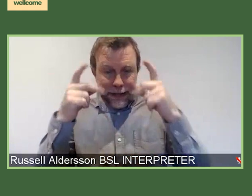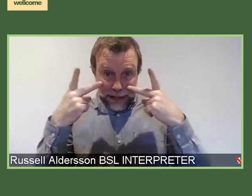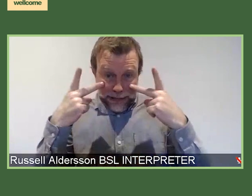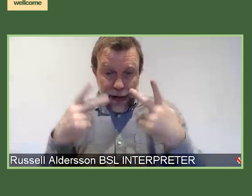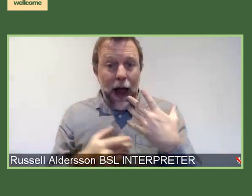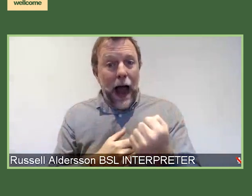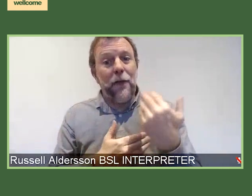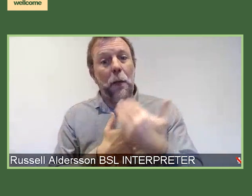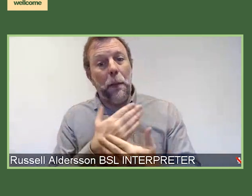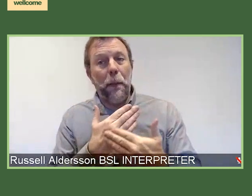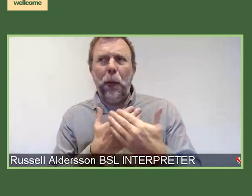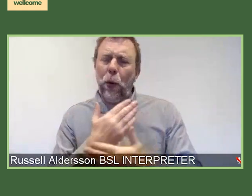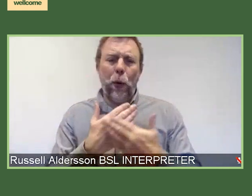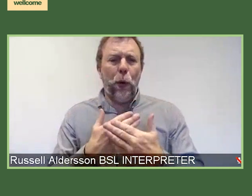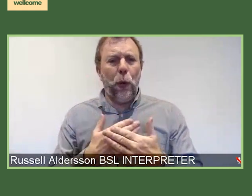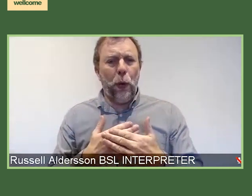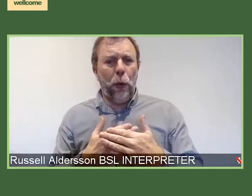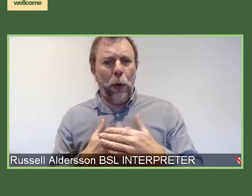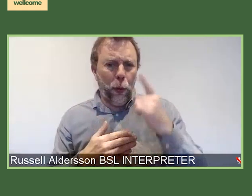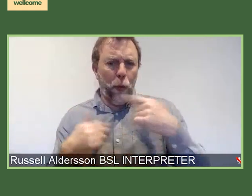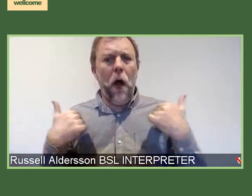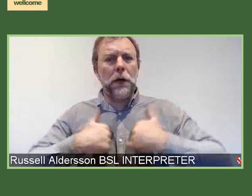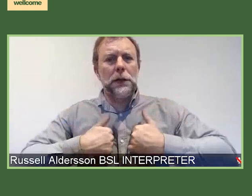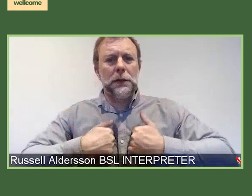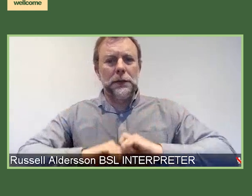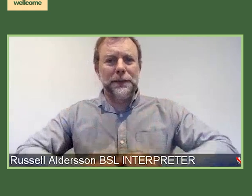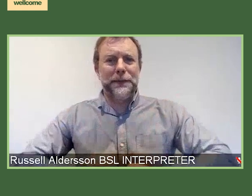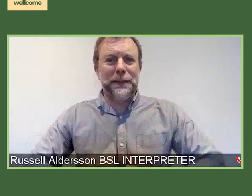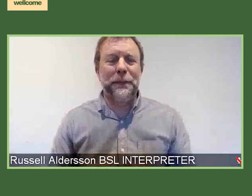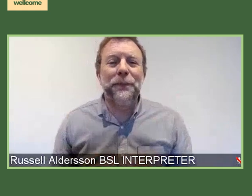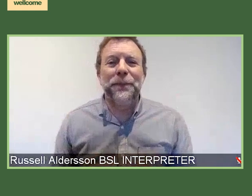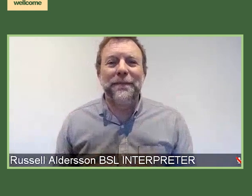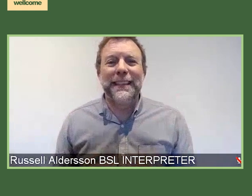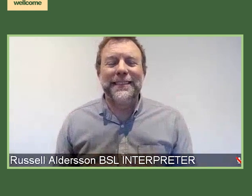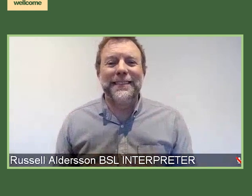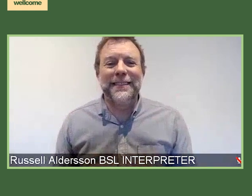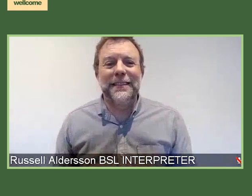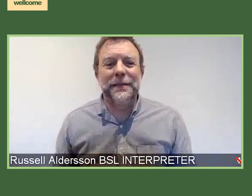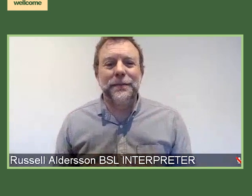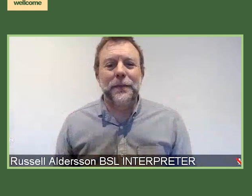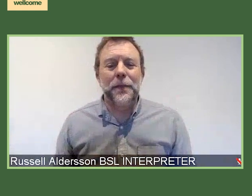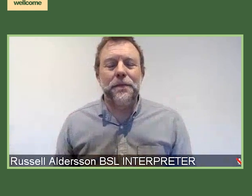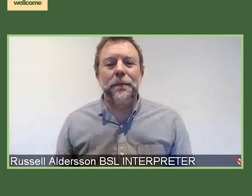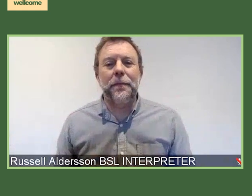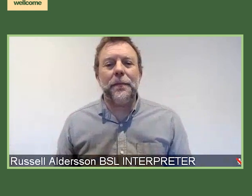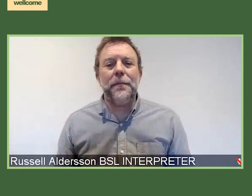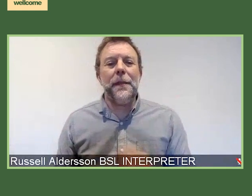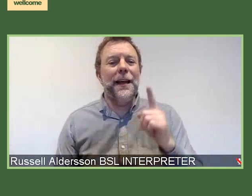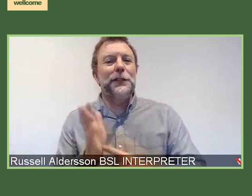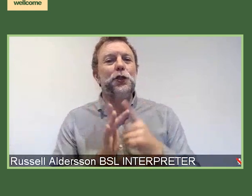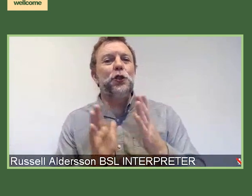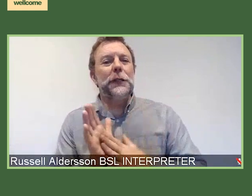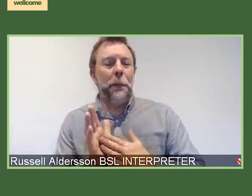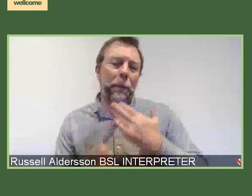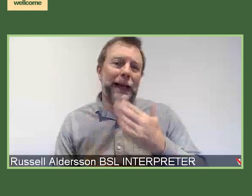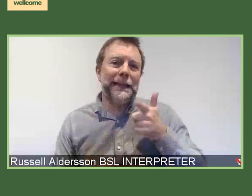and pink floral top with a blue cardigan on. Thanks, Anne. And last but not least, Jim, can I ask you to turn your